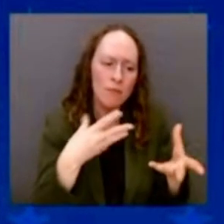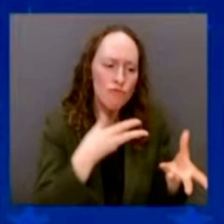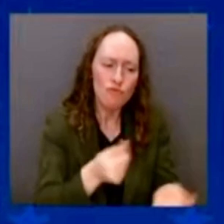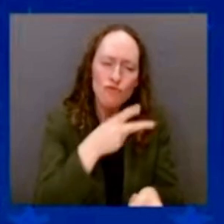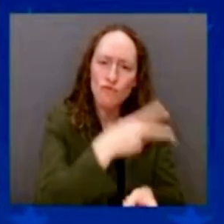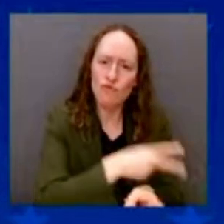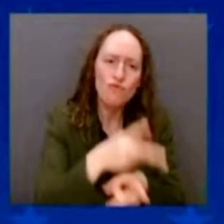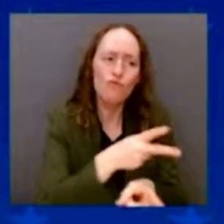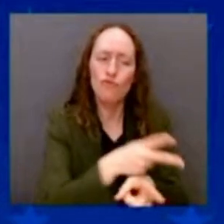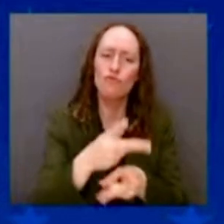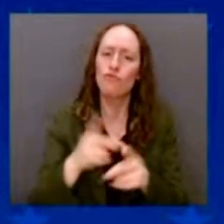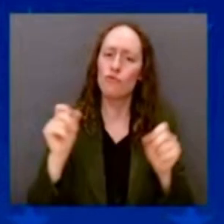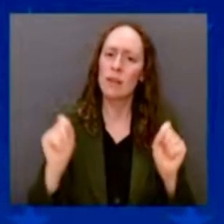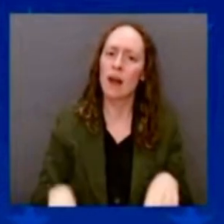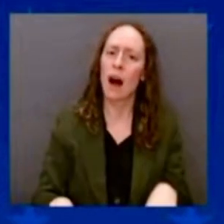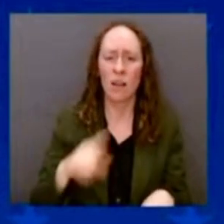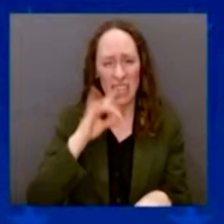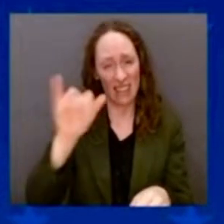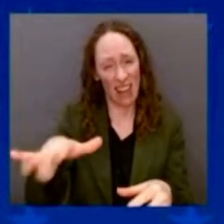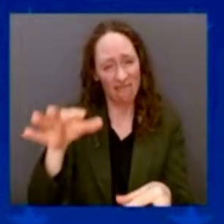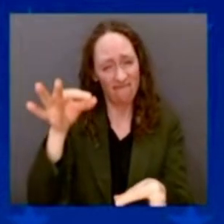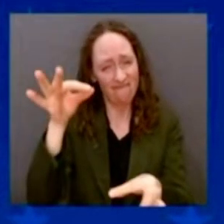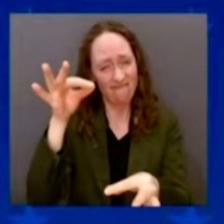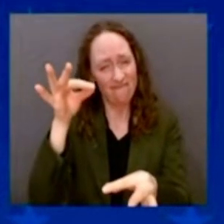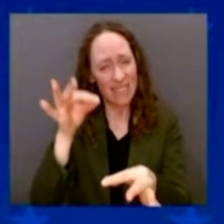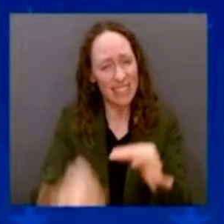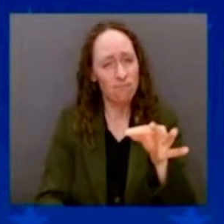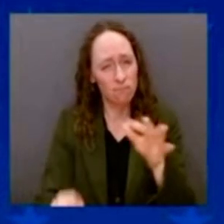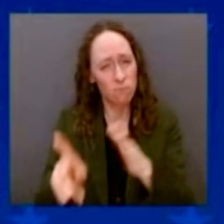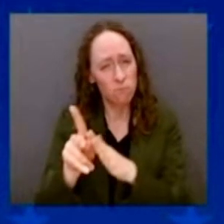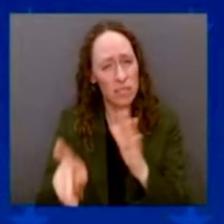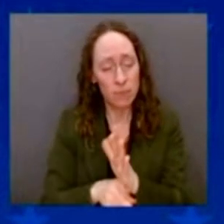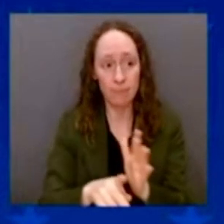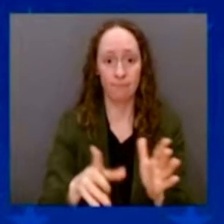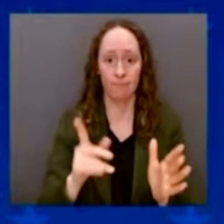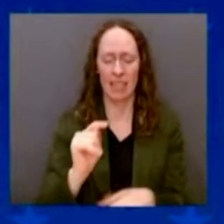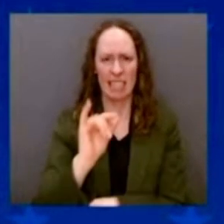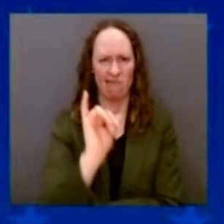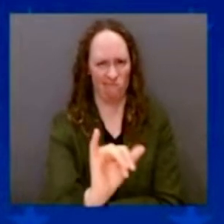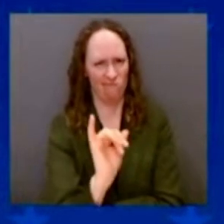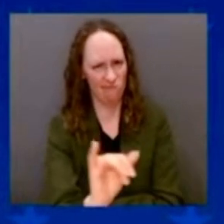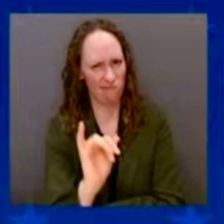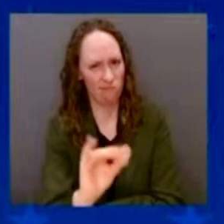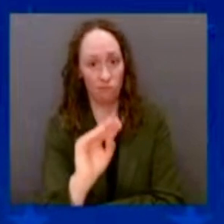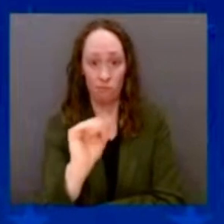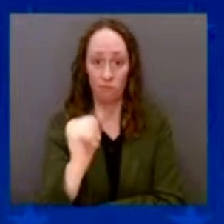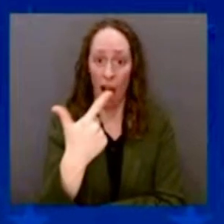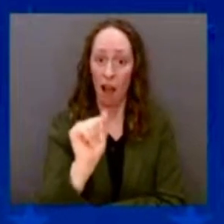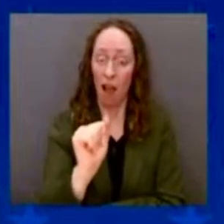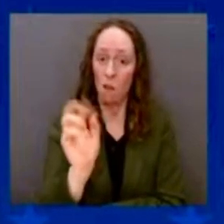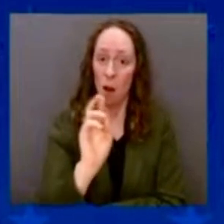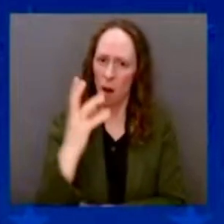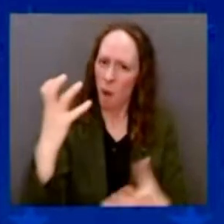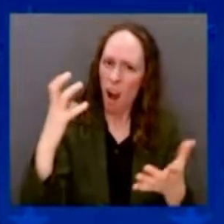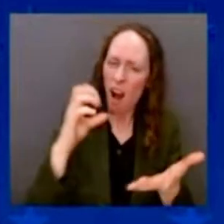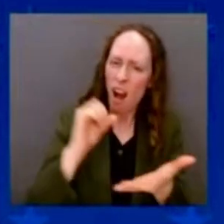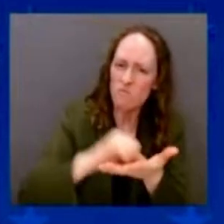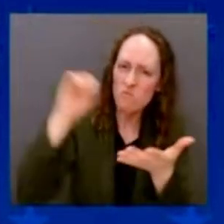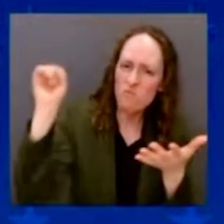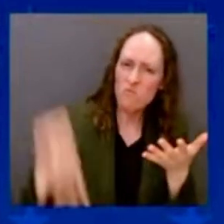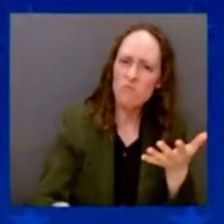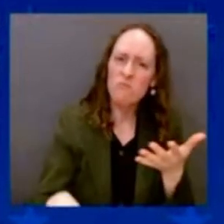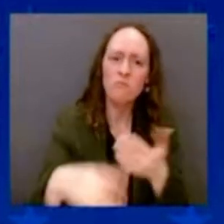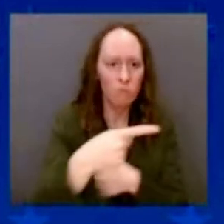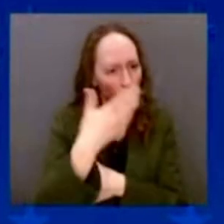MAGA Republicans want to take away the law. That one of the things they've announced, they want to do away with the Inflation Reduction Act. Okay, well, we have a difference